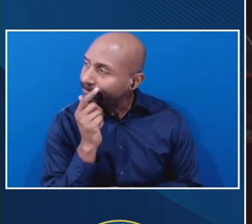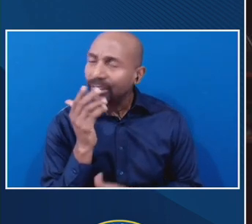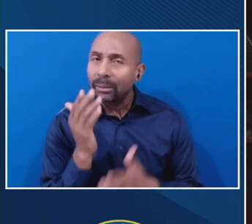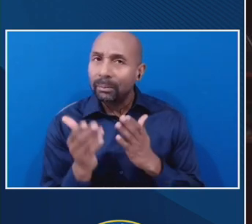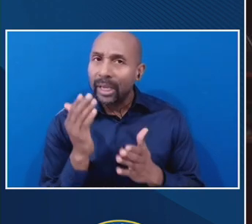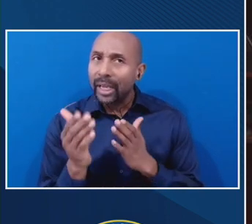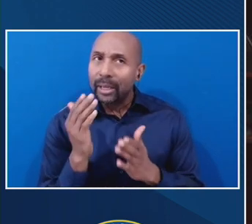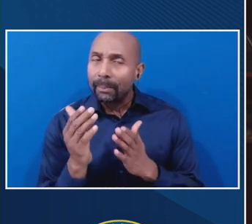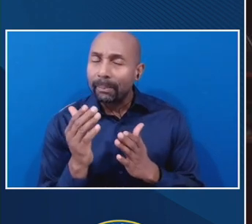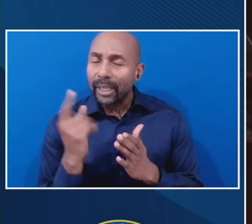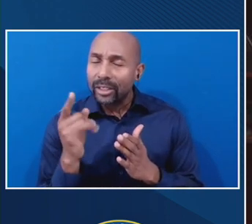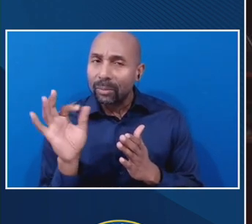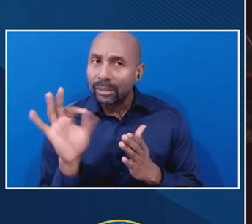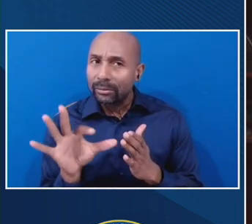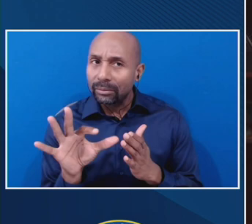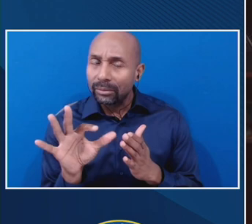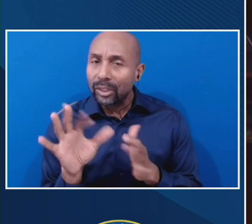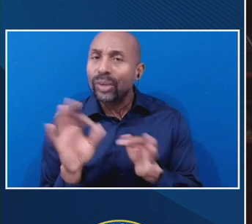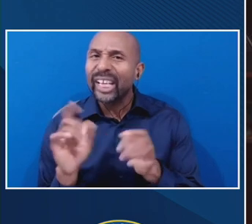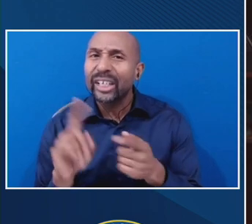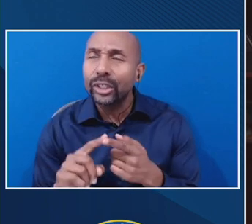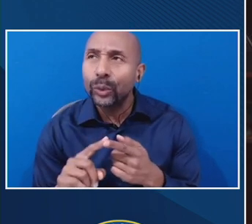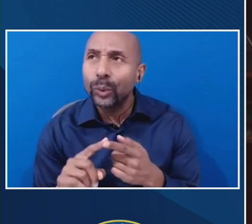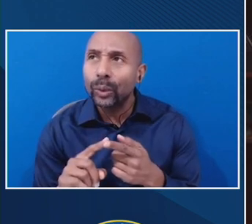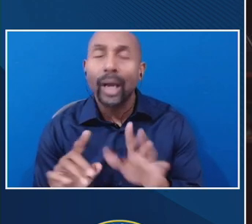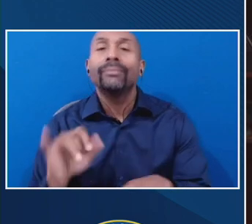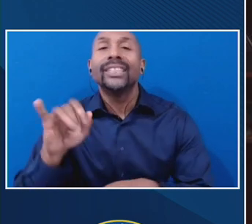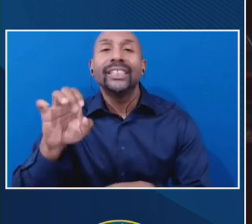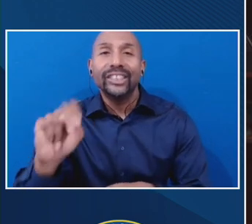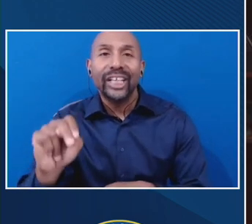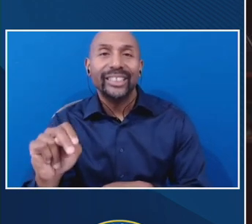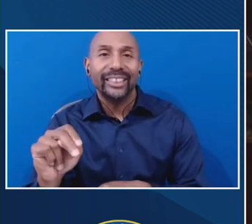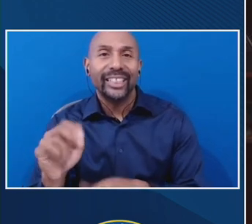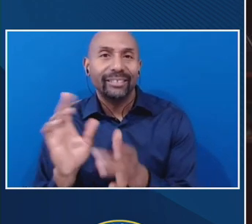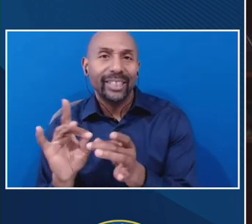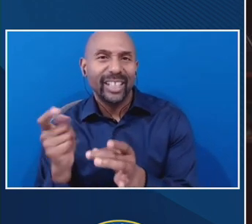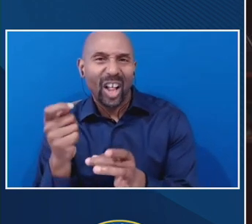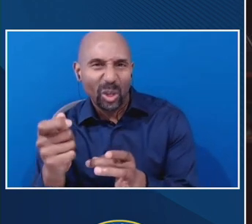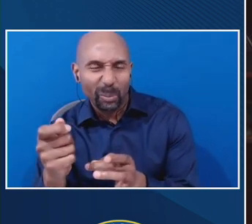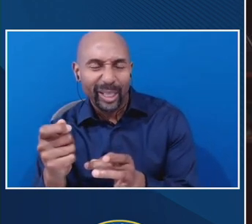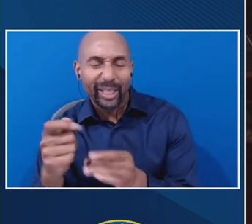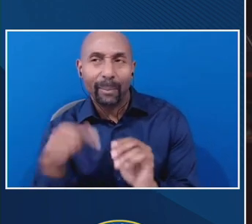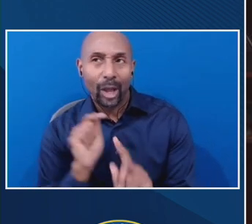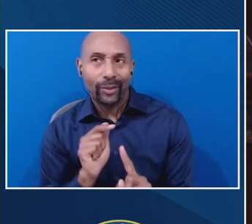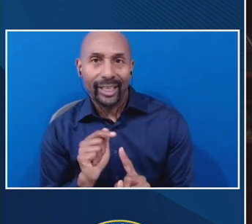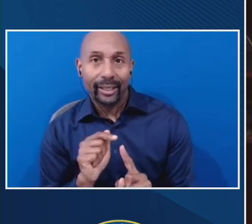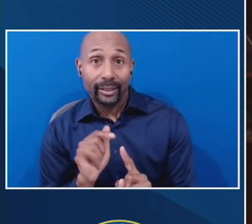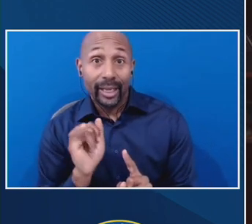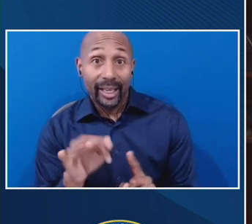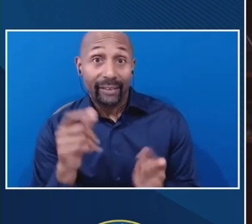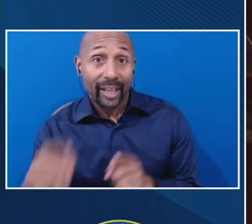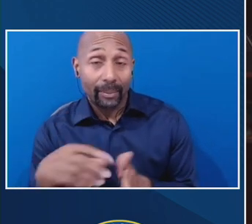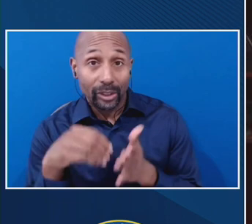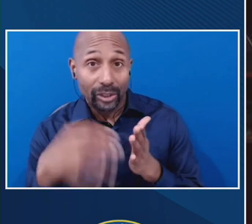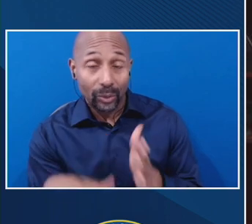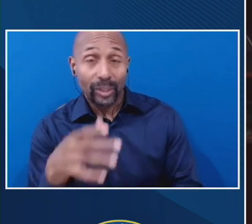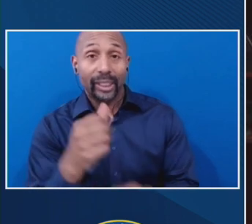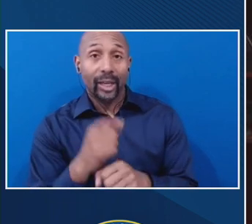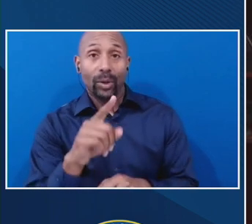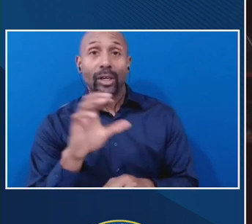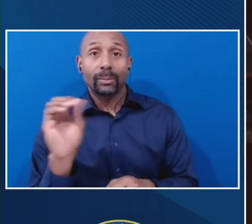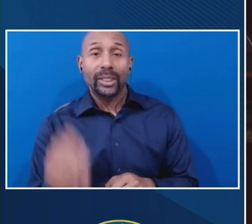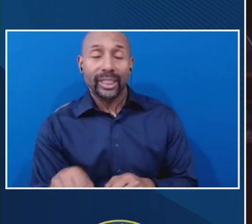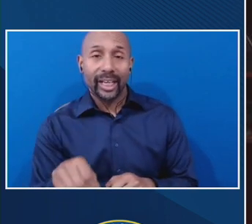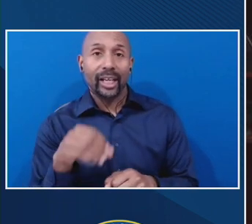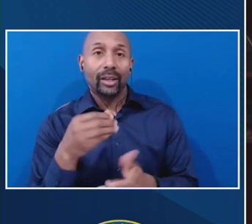regarding, uh, Jason actually was sort of touching base on this. If the student does get a 100% refund on tuition